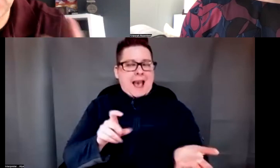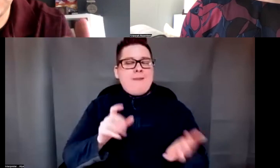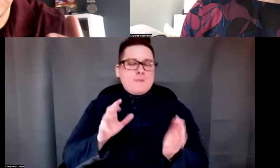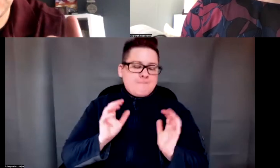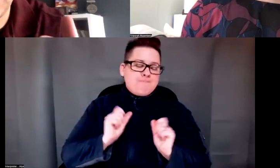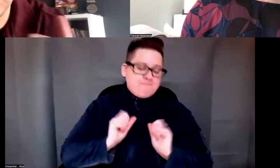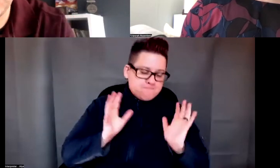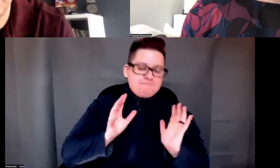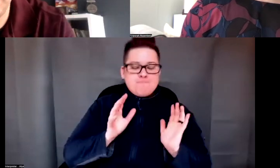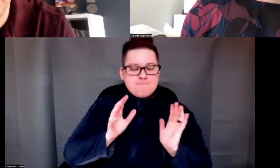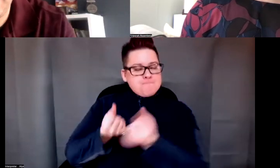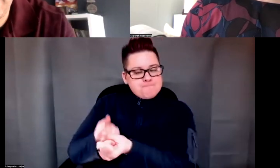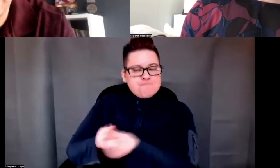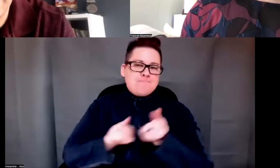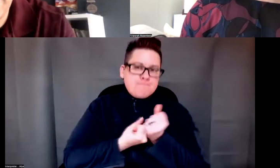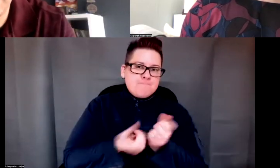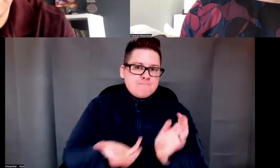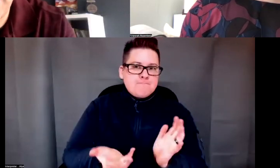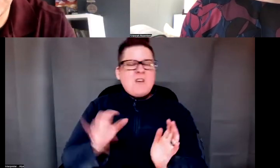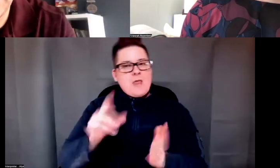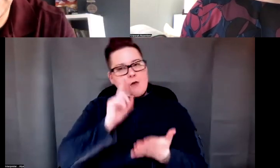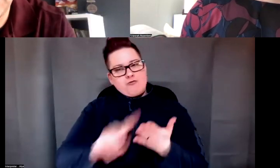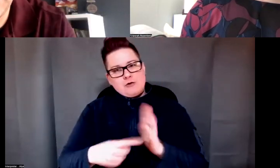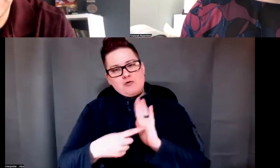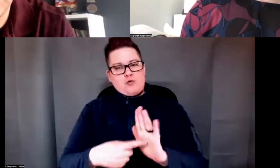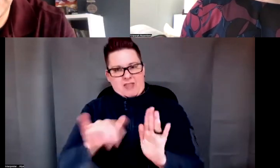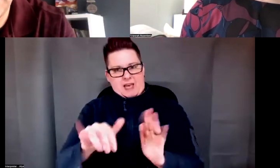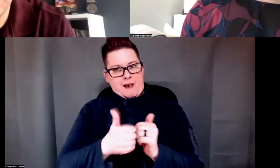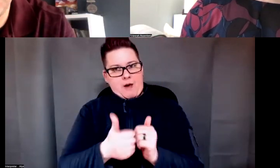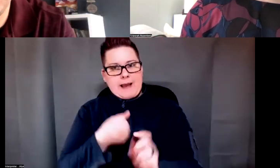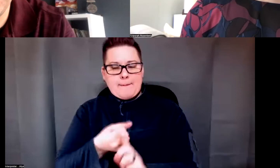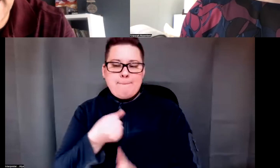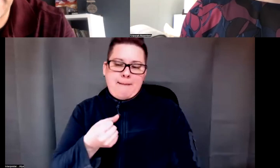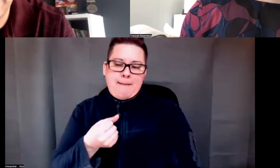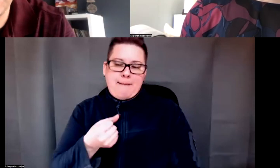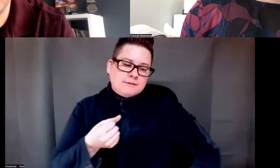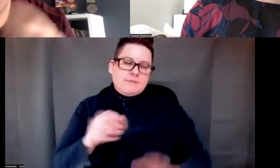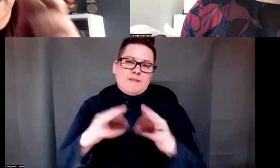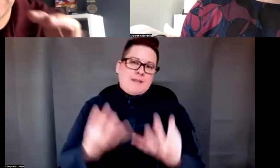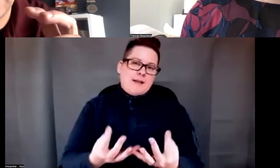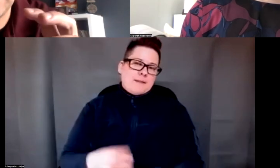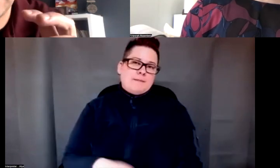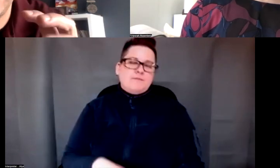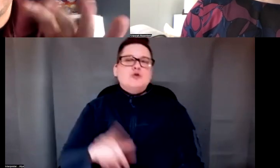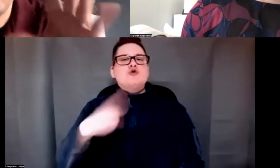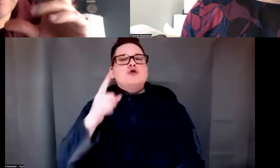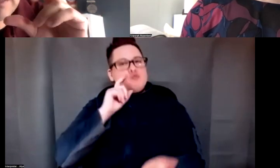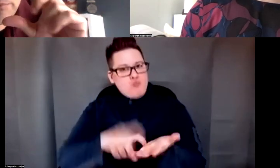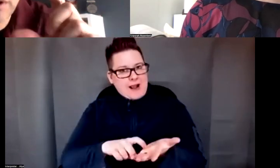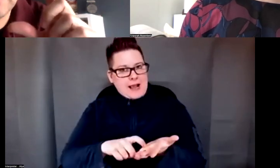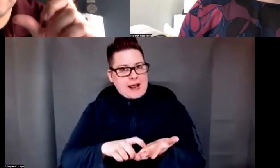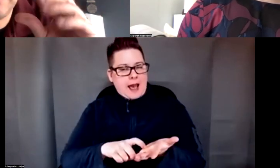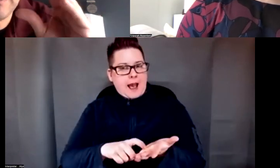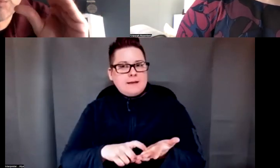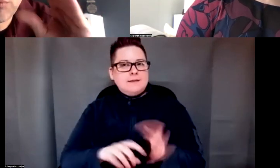that research continues to demonstrate can have an impact on the, on the, on the, on that gap. So to recognize it, but that